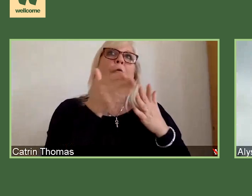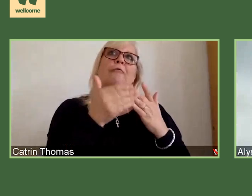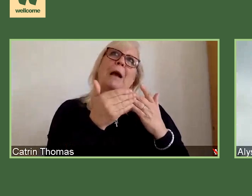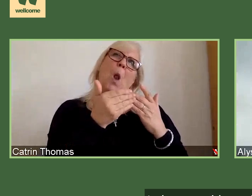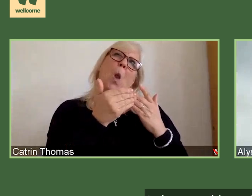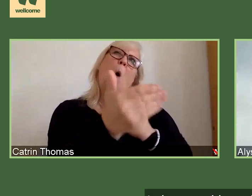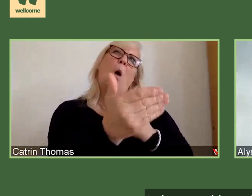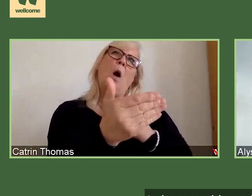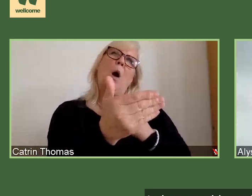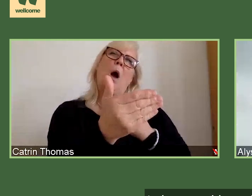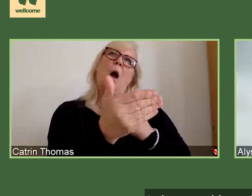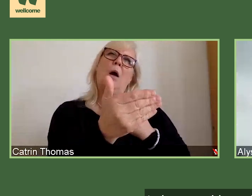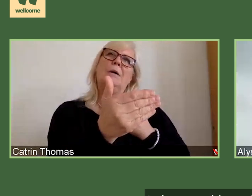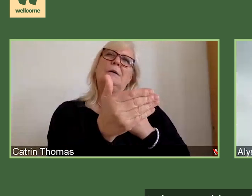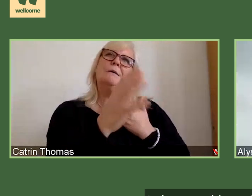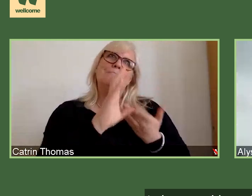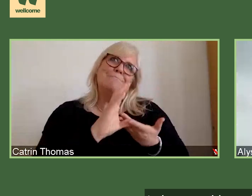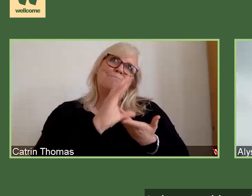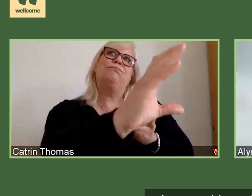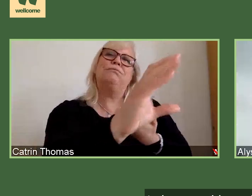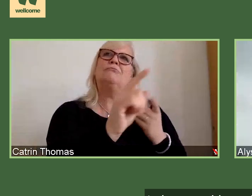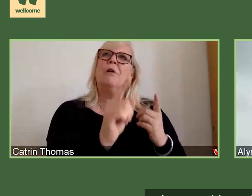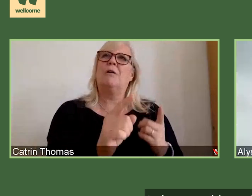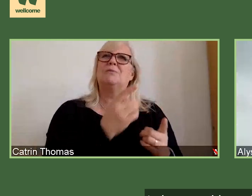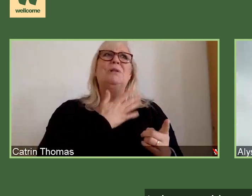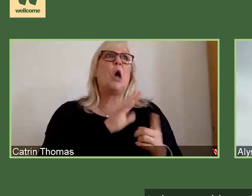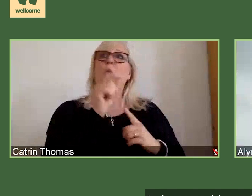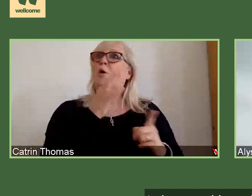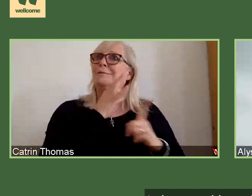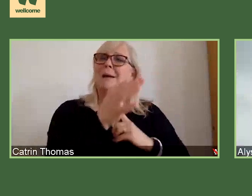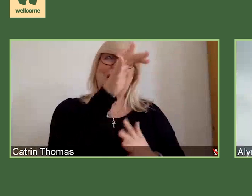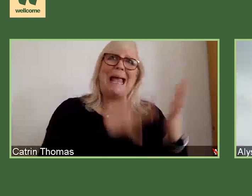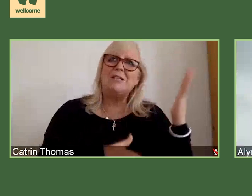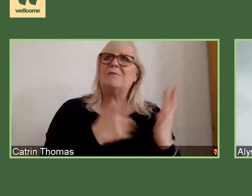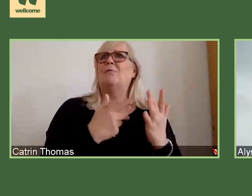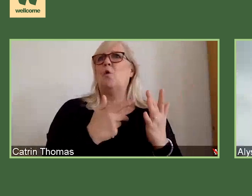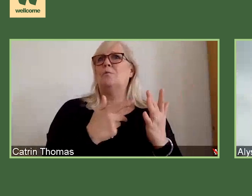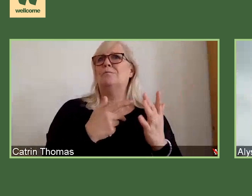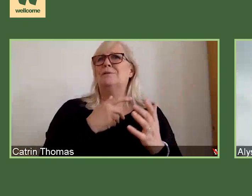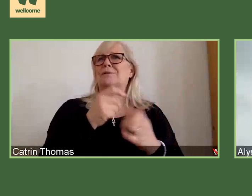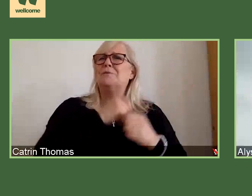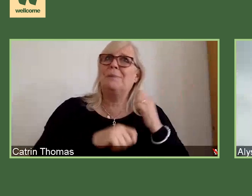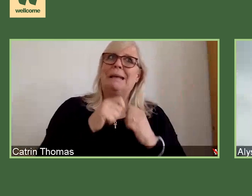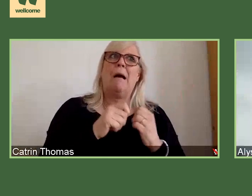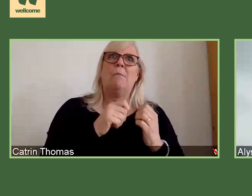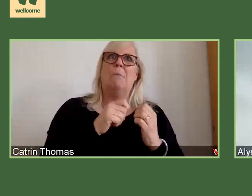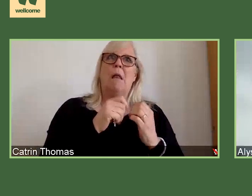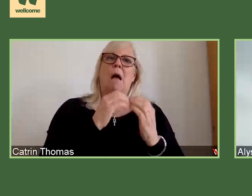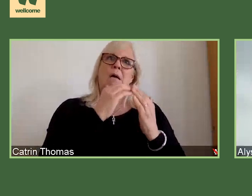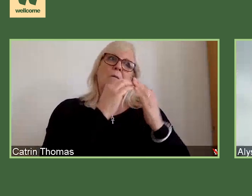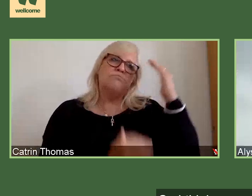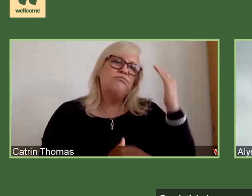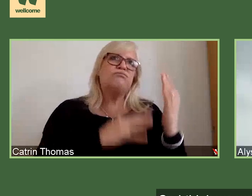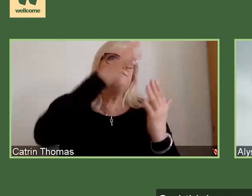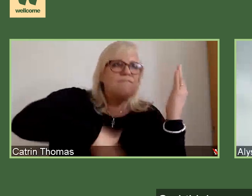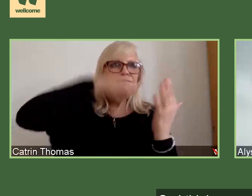to become big and unwieldy and bulky and huge. I've seen a few questions about